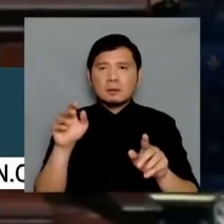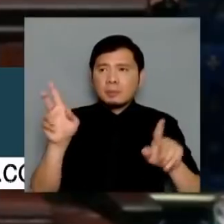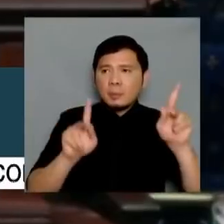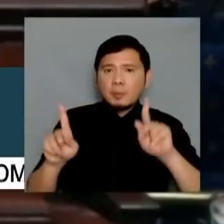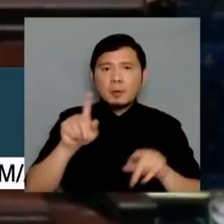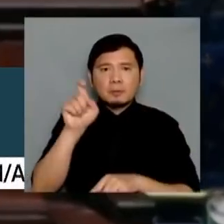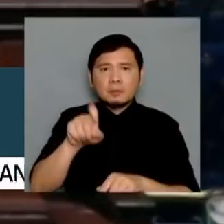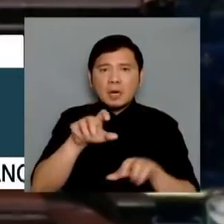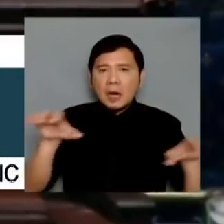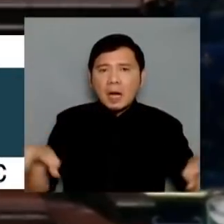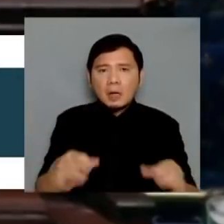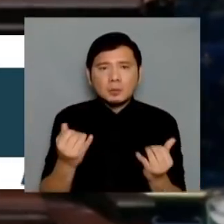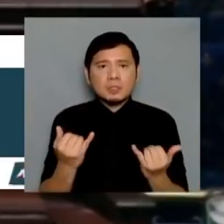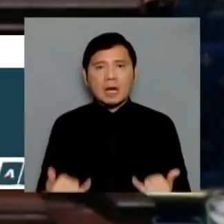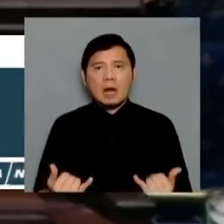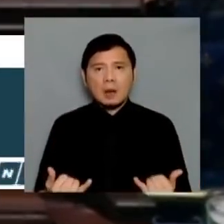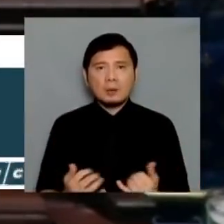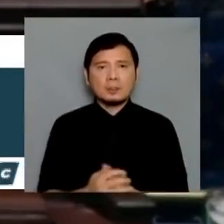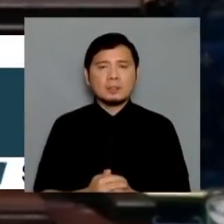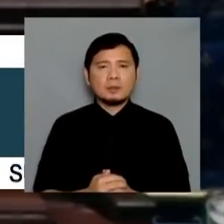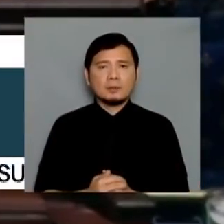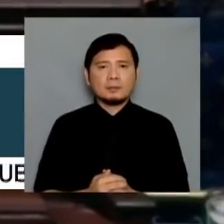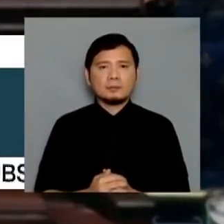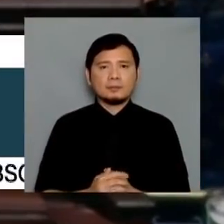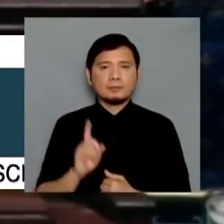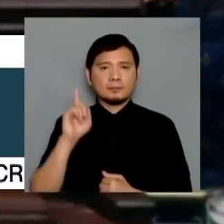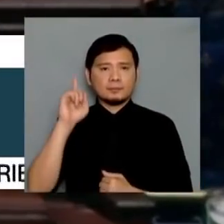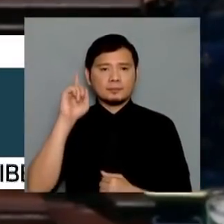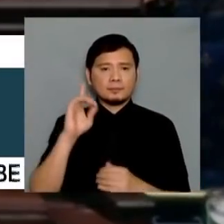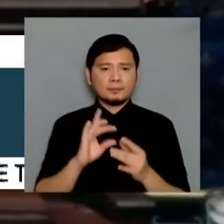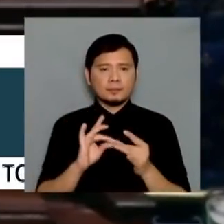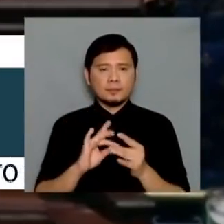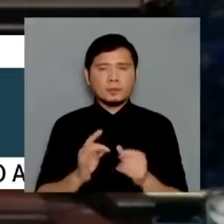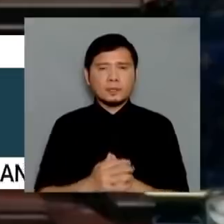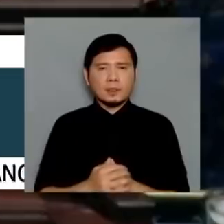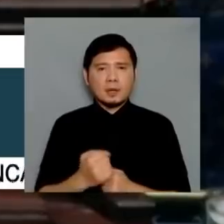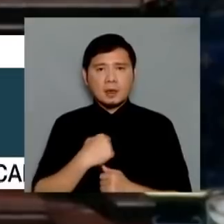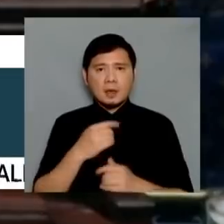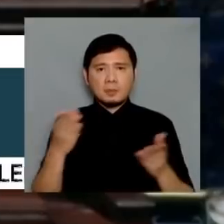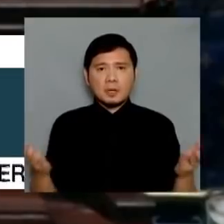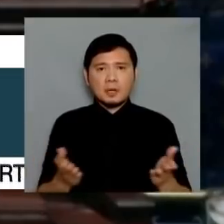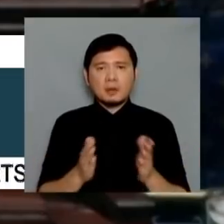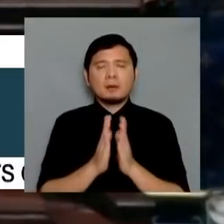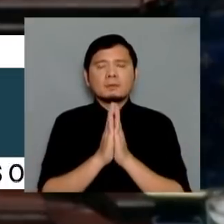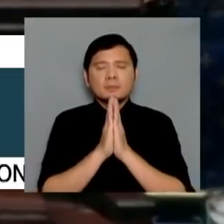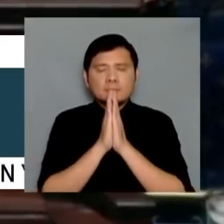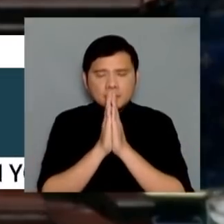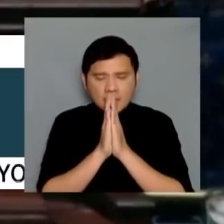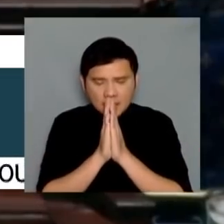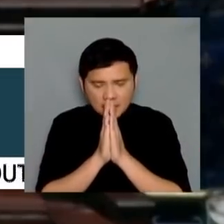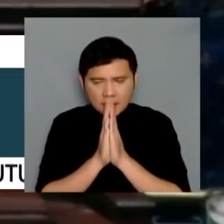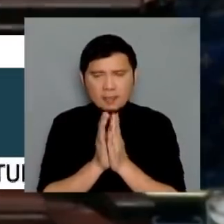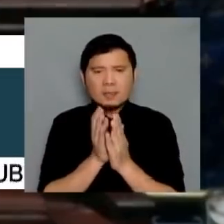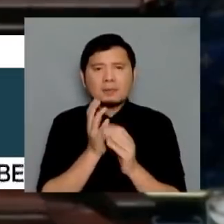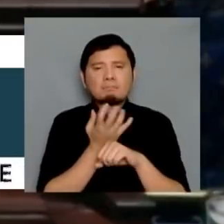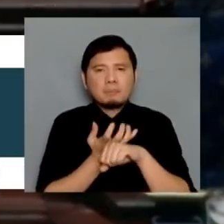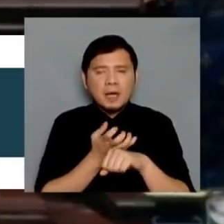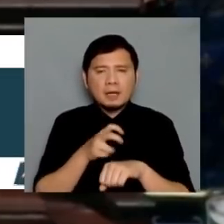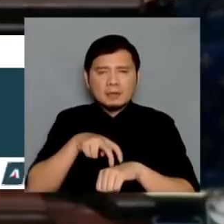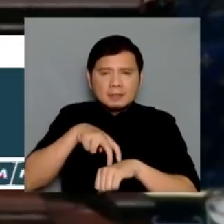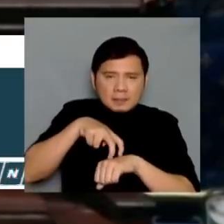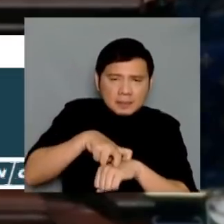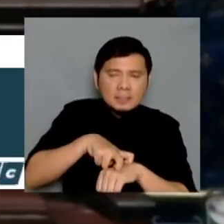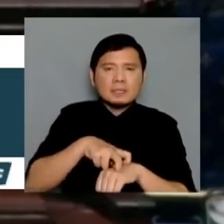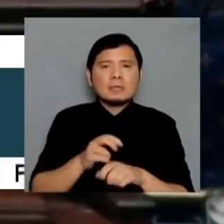I'm here on this floor to beg, to literally get down on my hands and knees and beg my